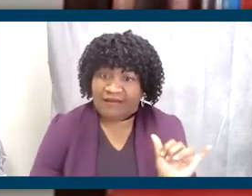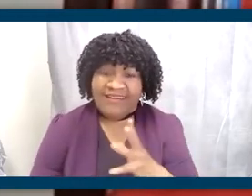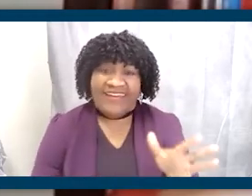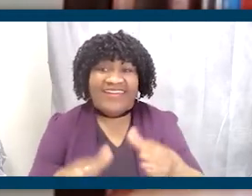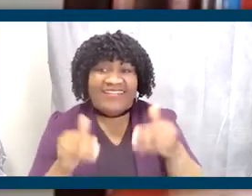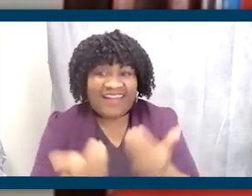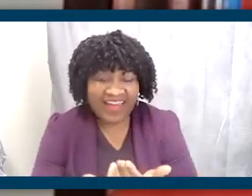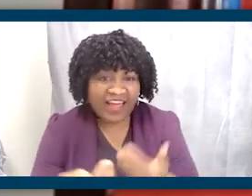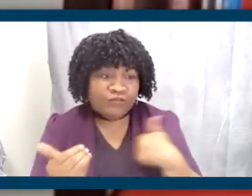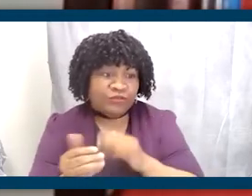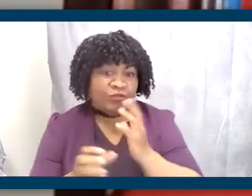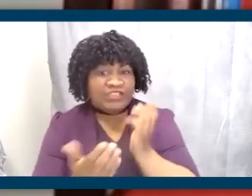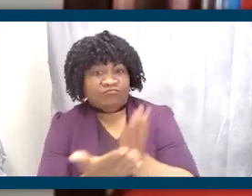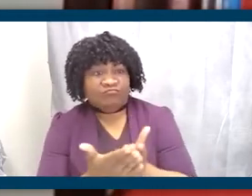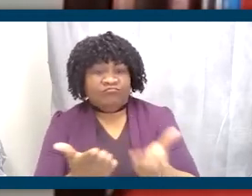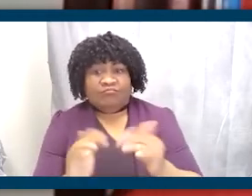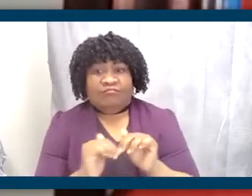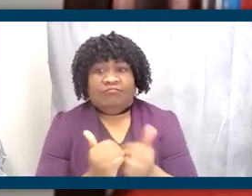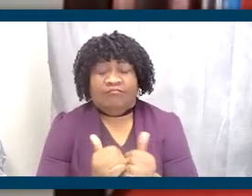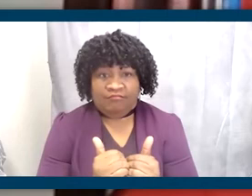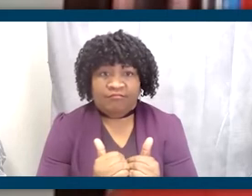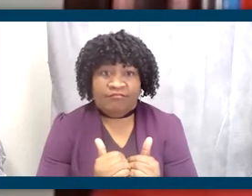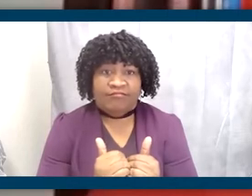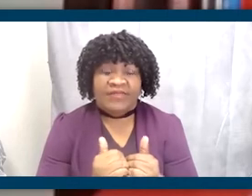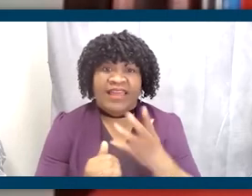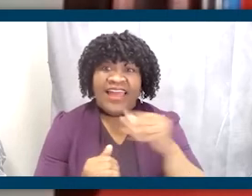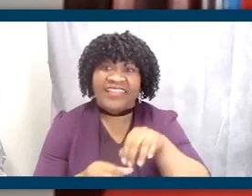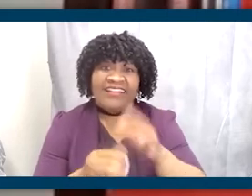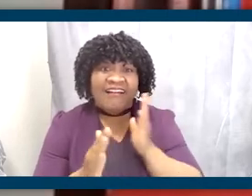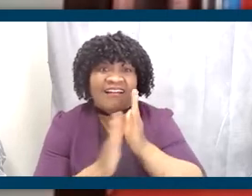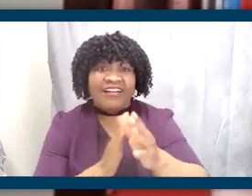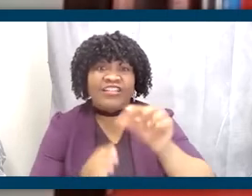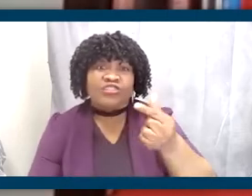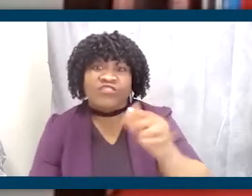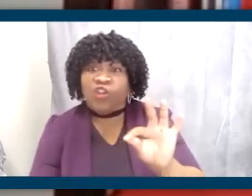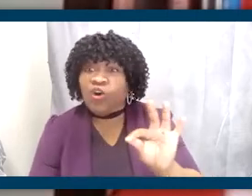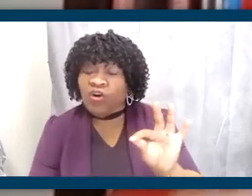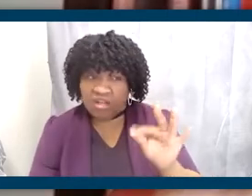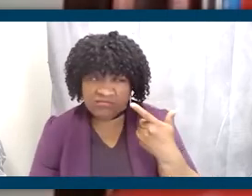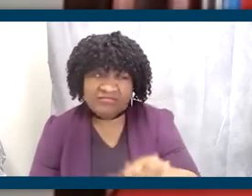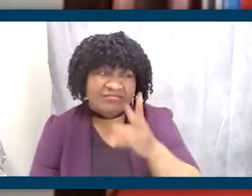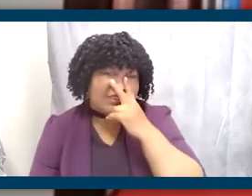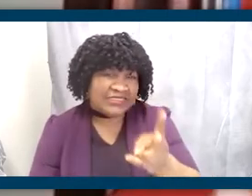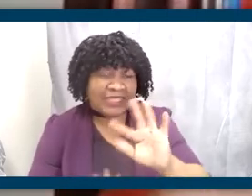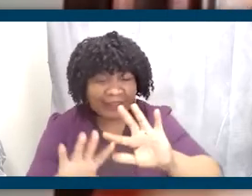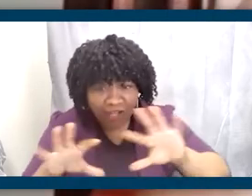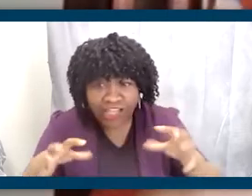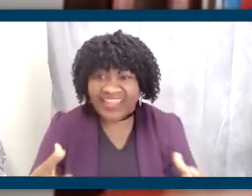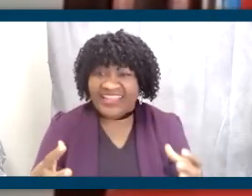how do we get there? In the era of George Floyd, we have seen what the collective